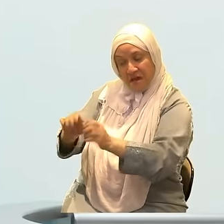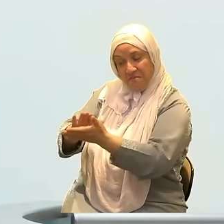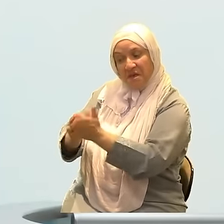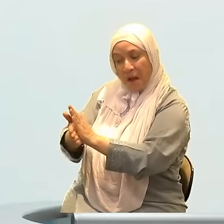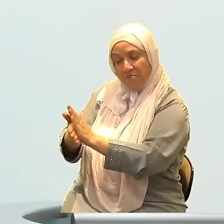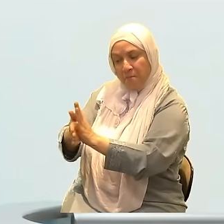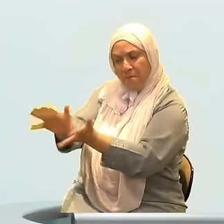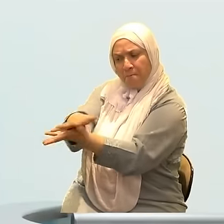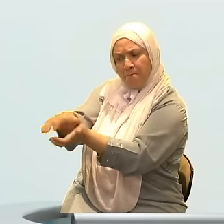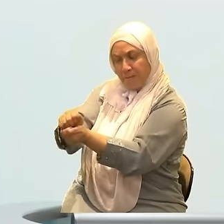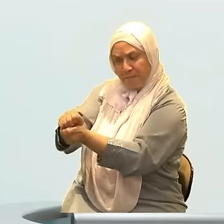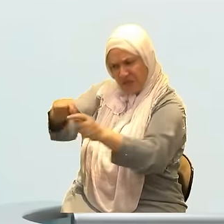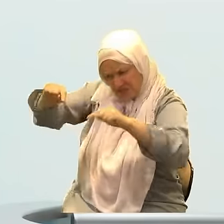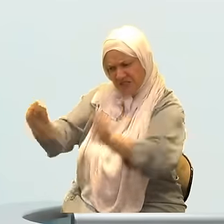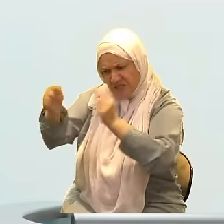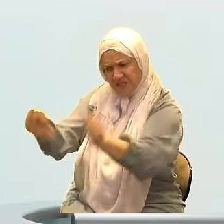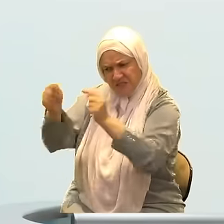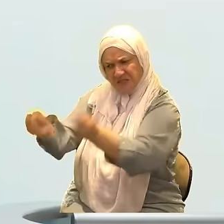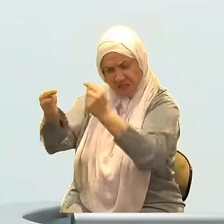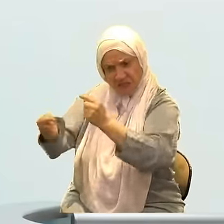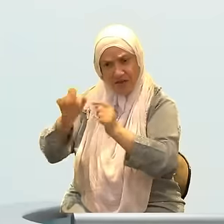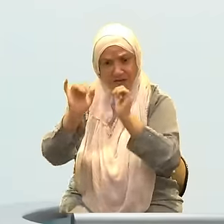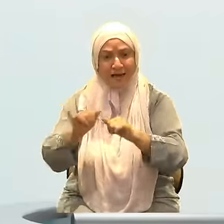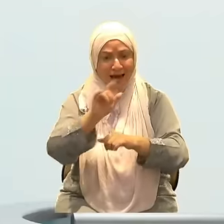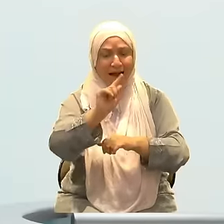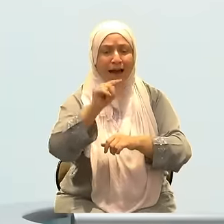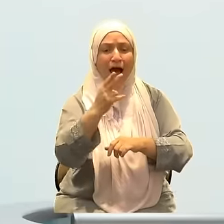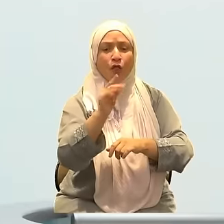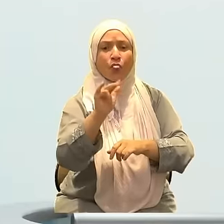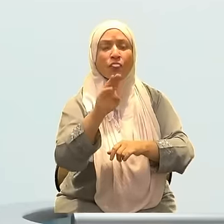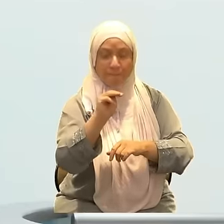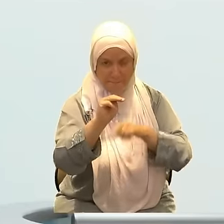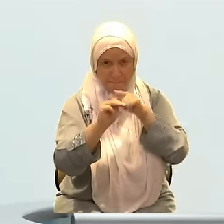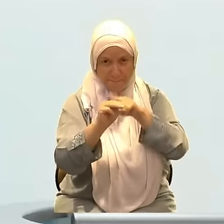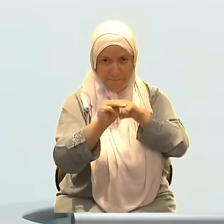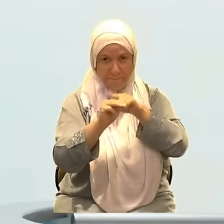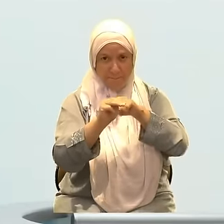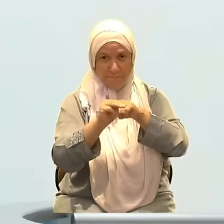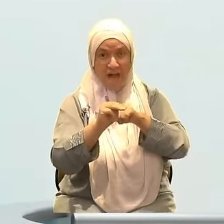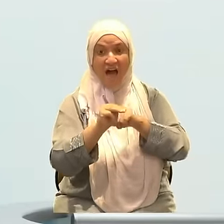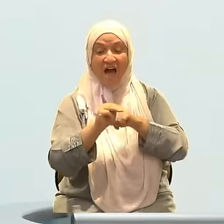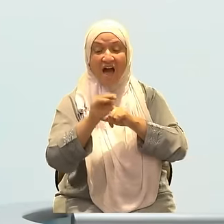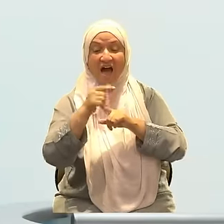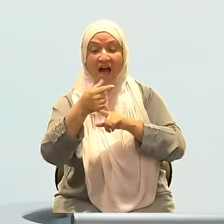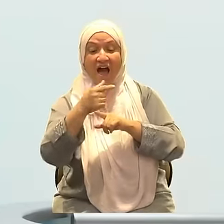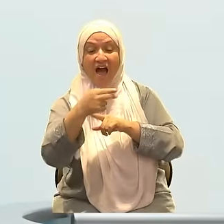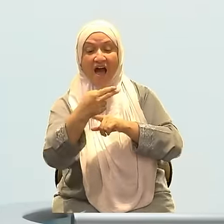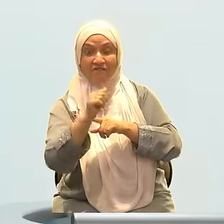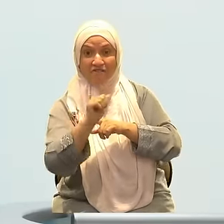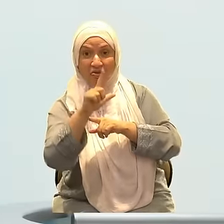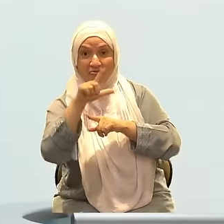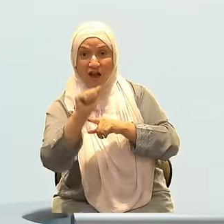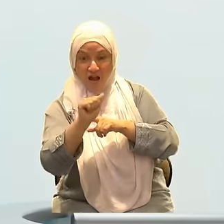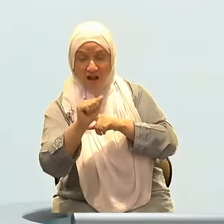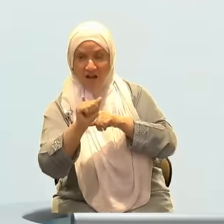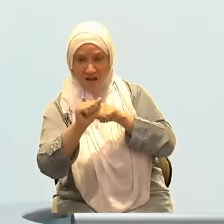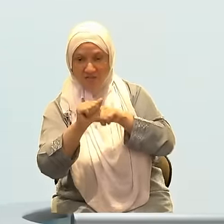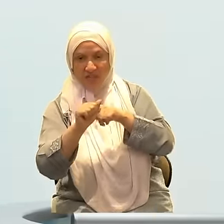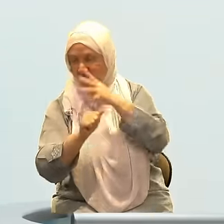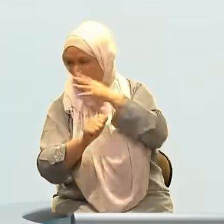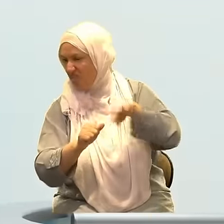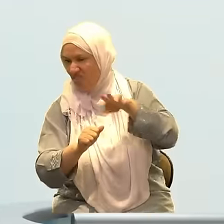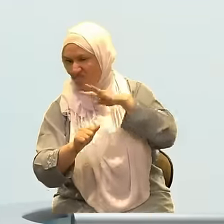heedlessness. The lowest of it and the one that the ulema say that the believer has to identify quickly